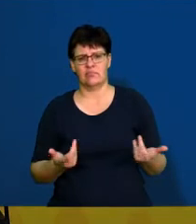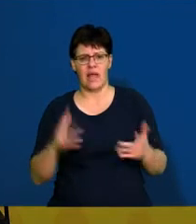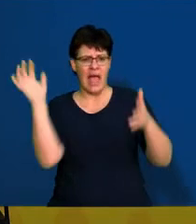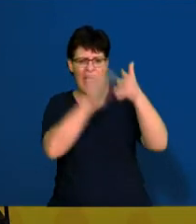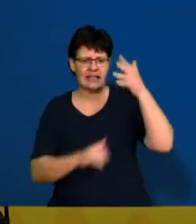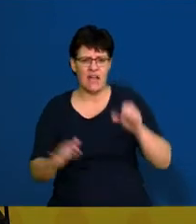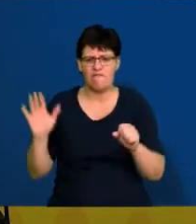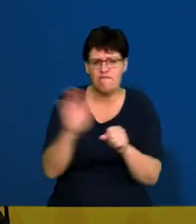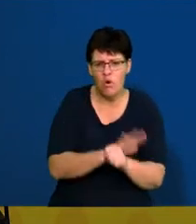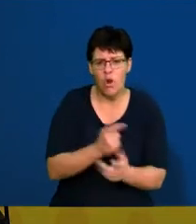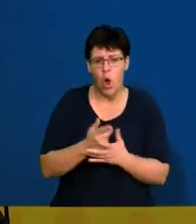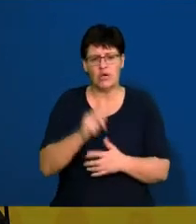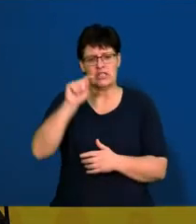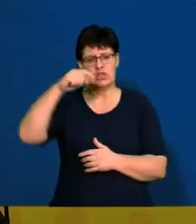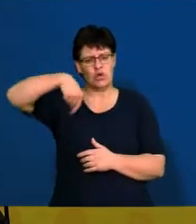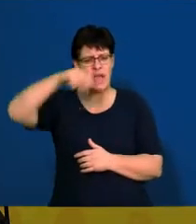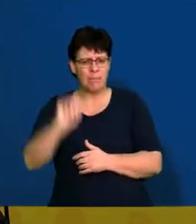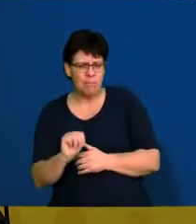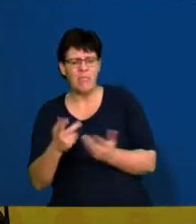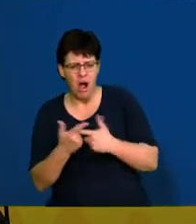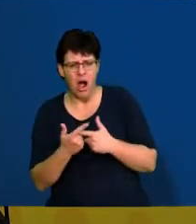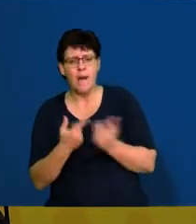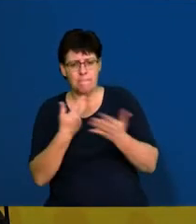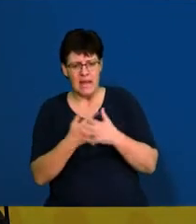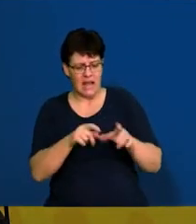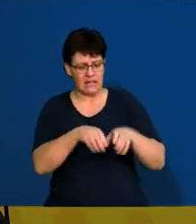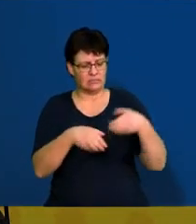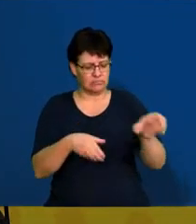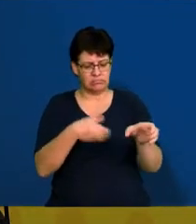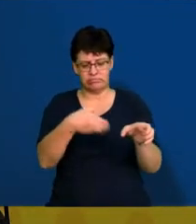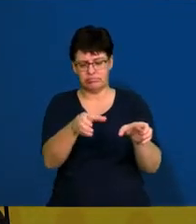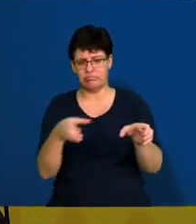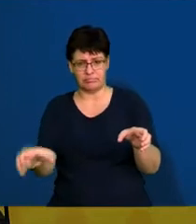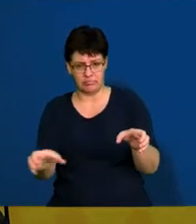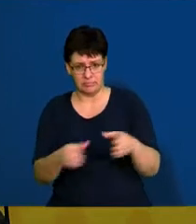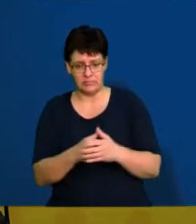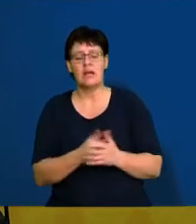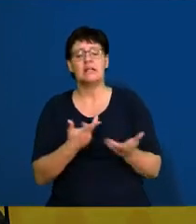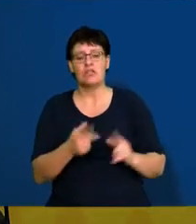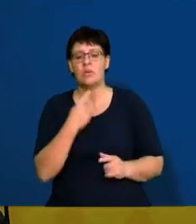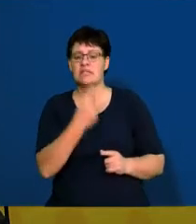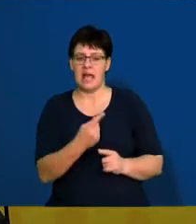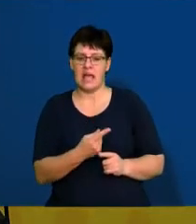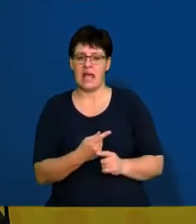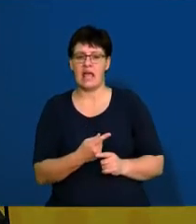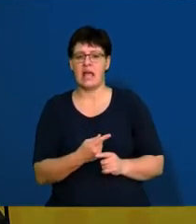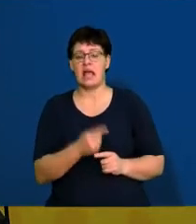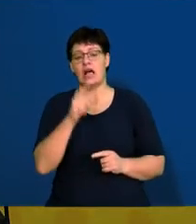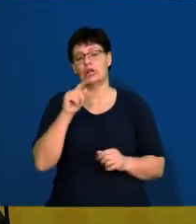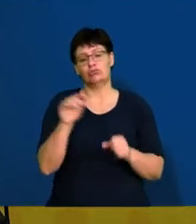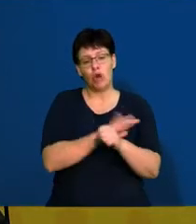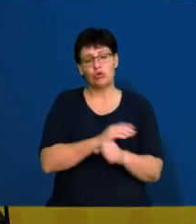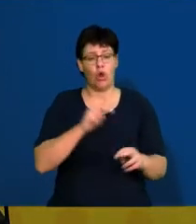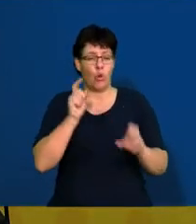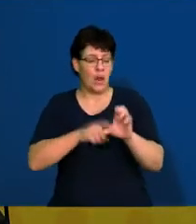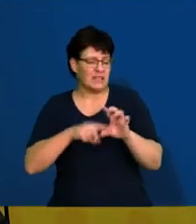essay on total quality management where they break down the different sections. More than likely, what they'll do is they'll take an element from